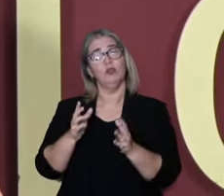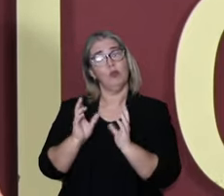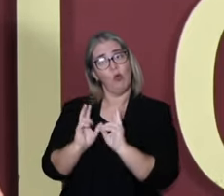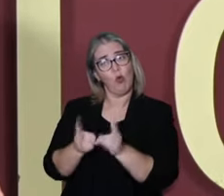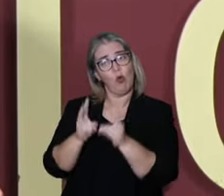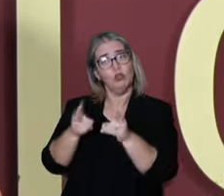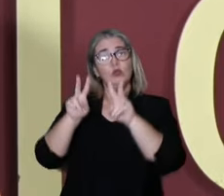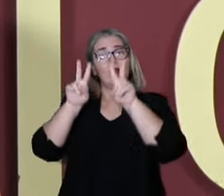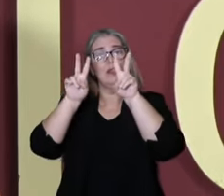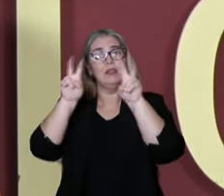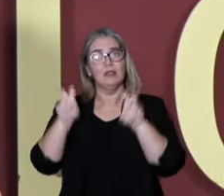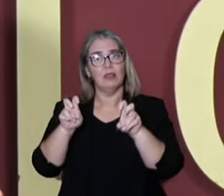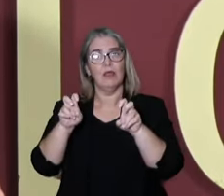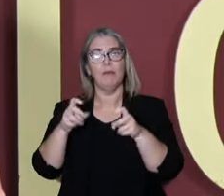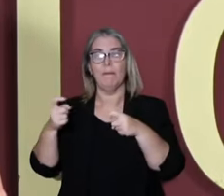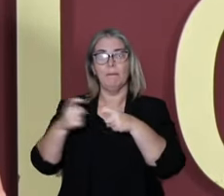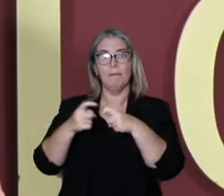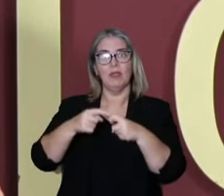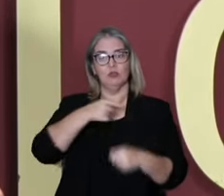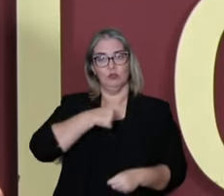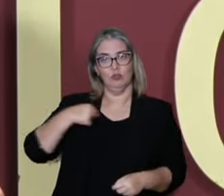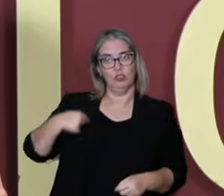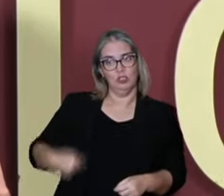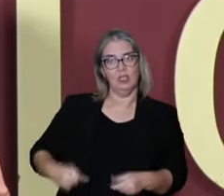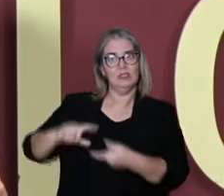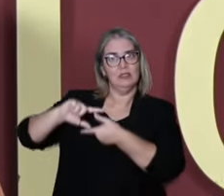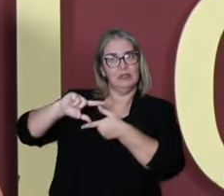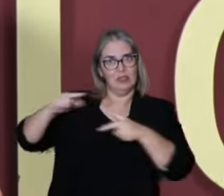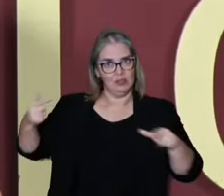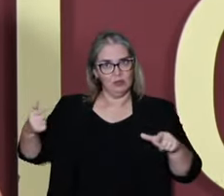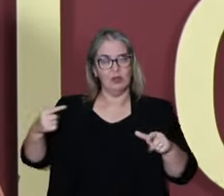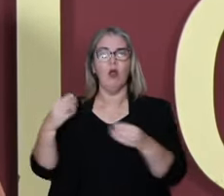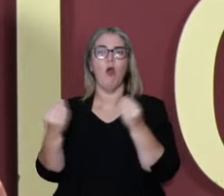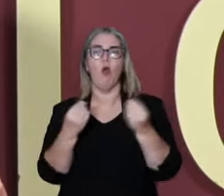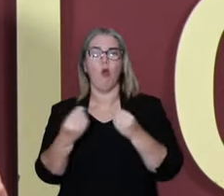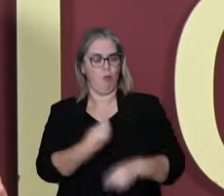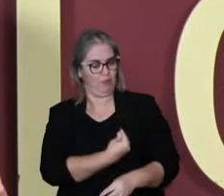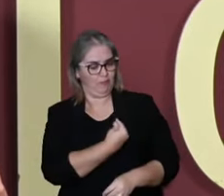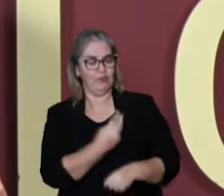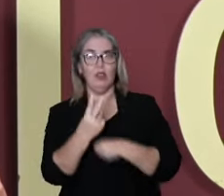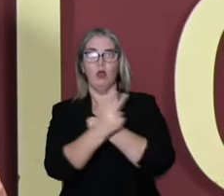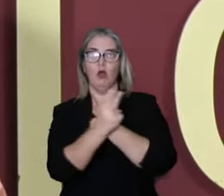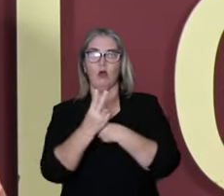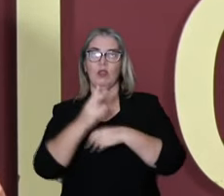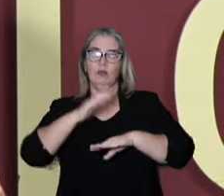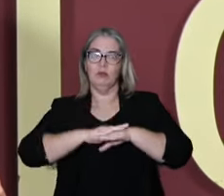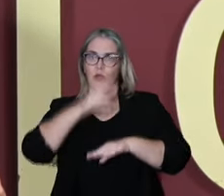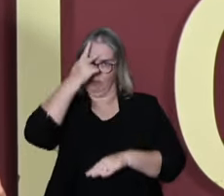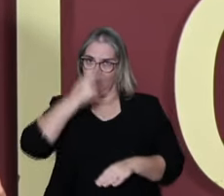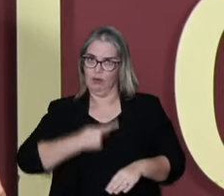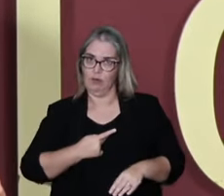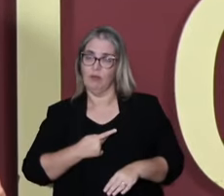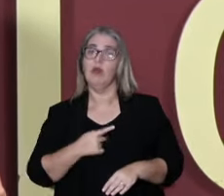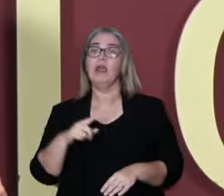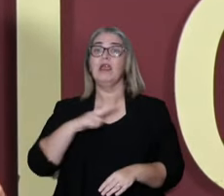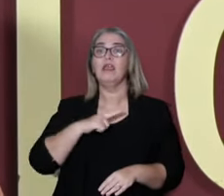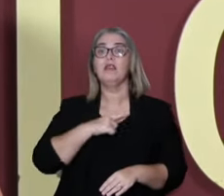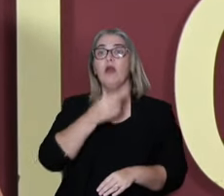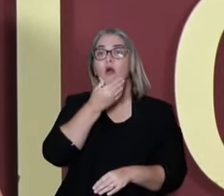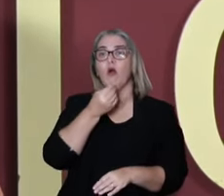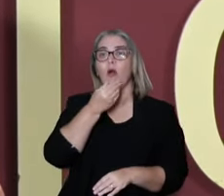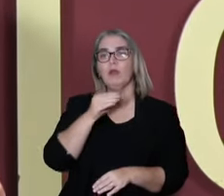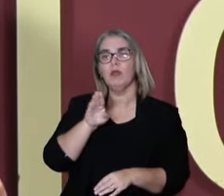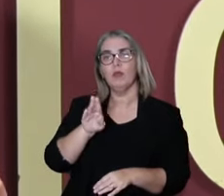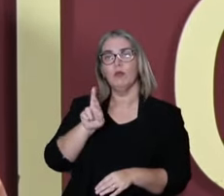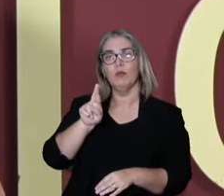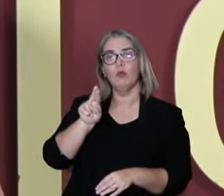Today we continue the module Traditional Chinese Medicine, Self-Care and Preservation of Life with the curatorship of